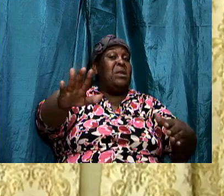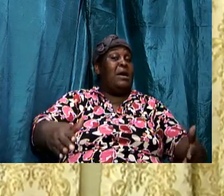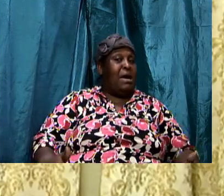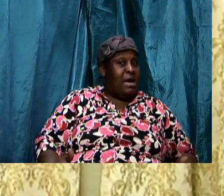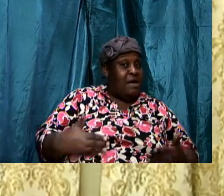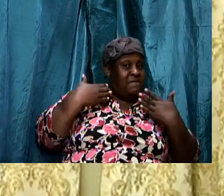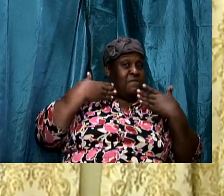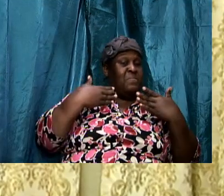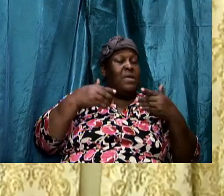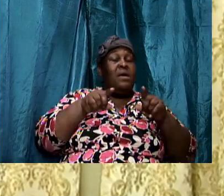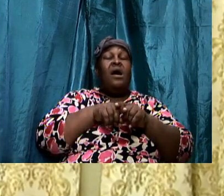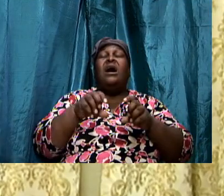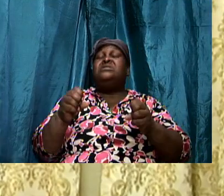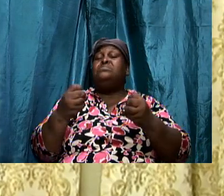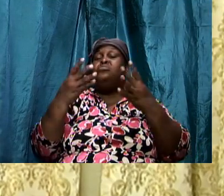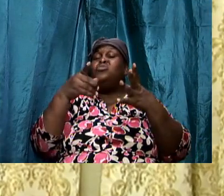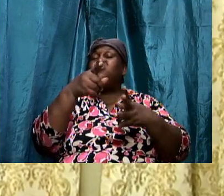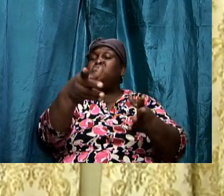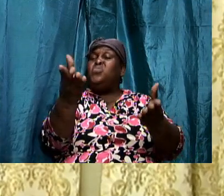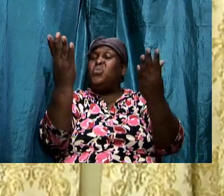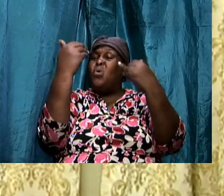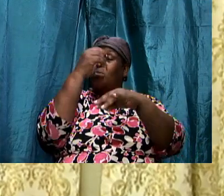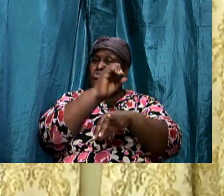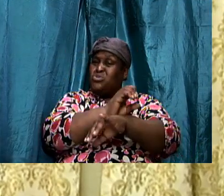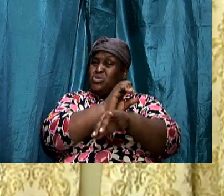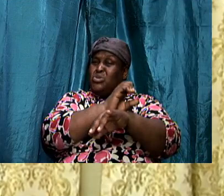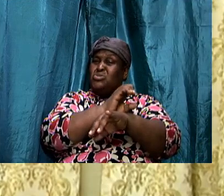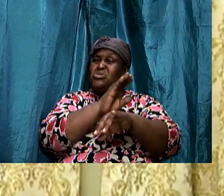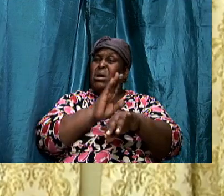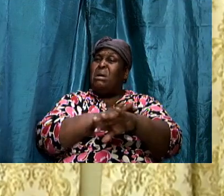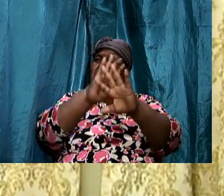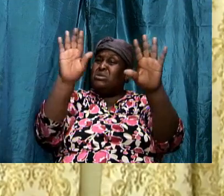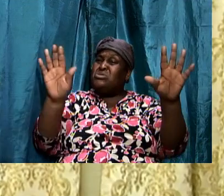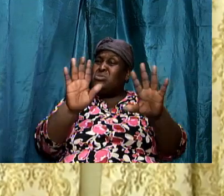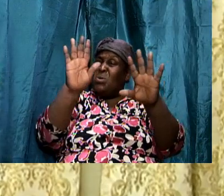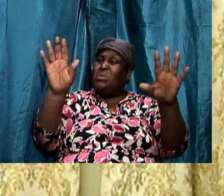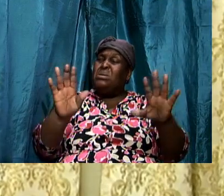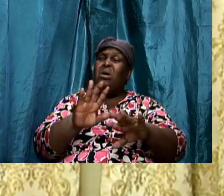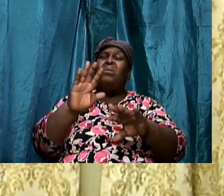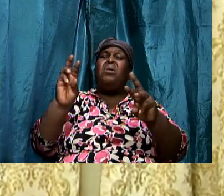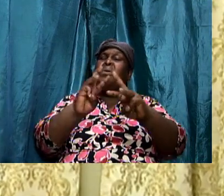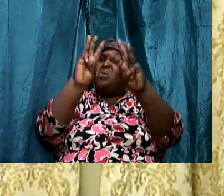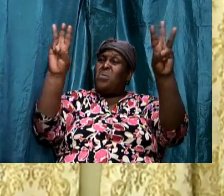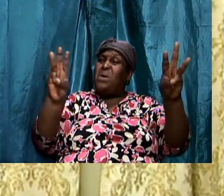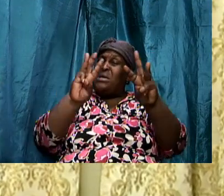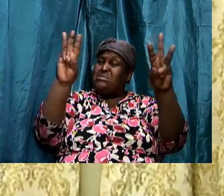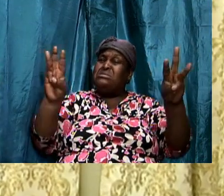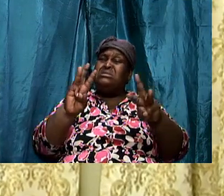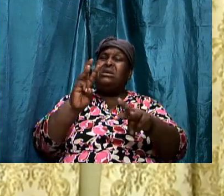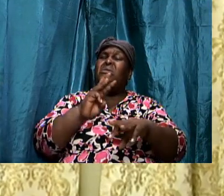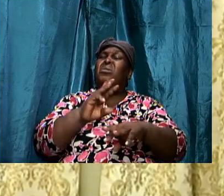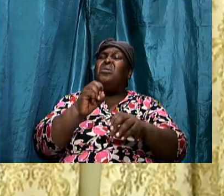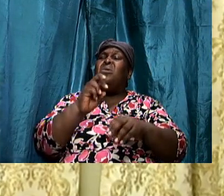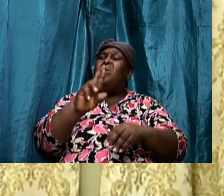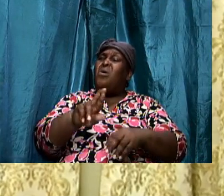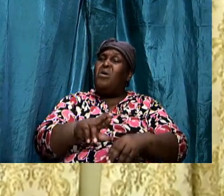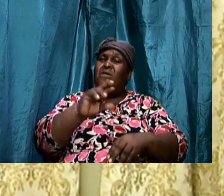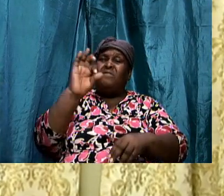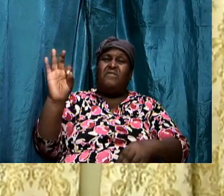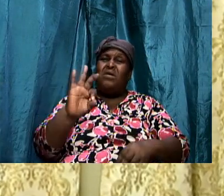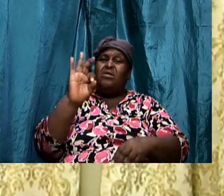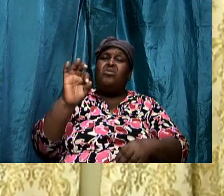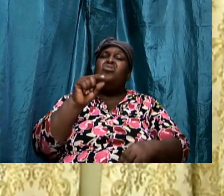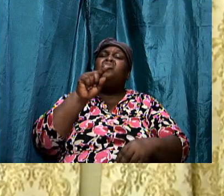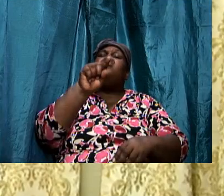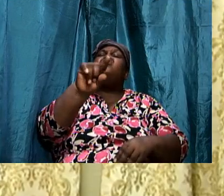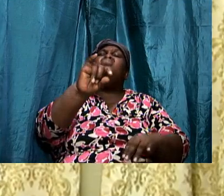come to church still on a sunday or on a wednesday or on a friday or whenever you are just going through the motion